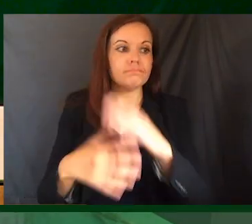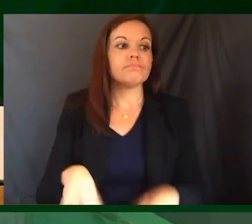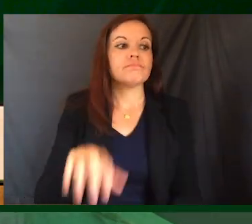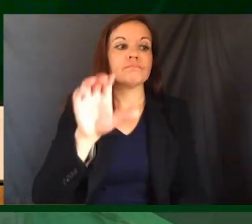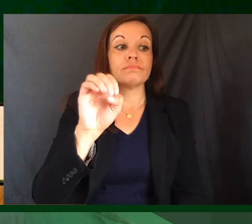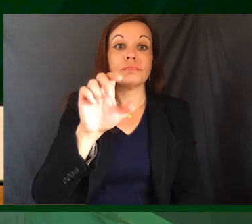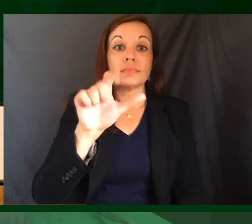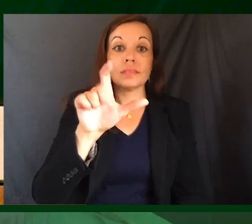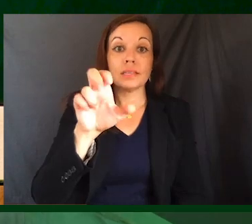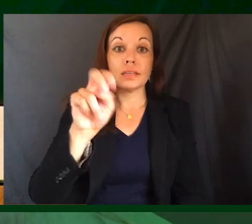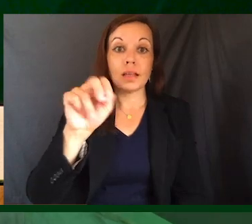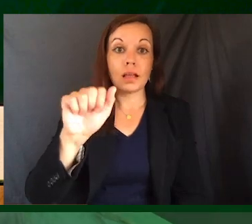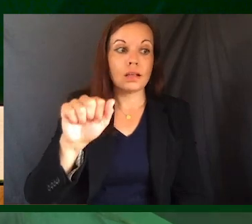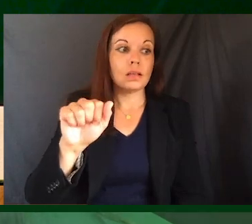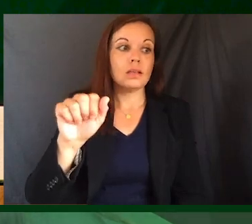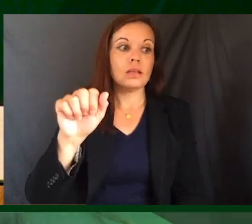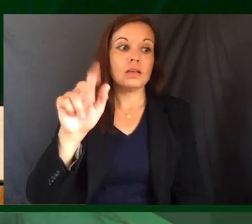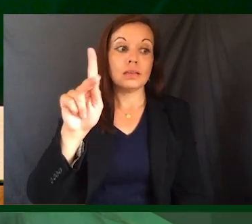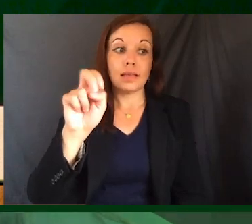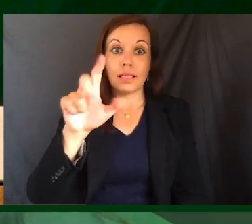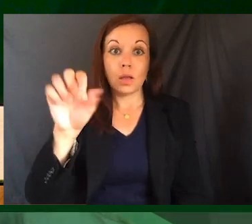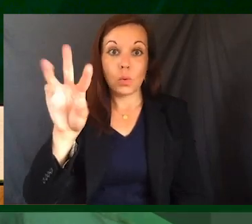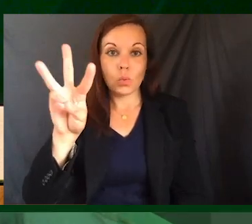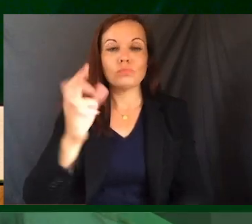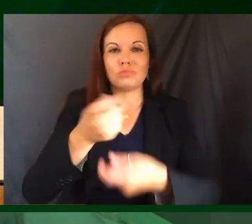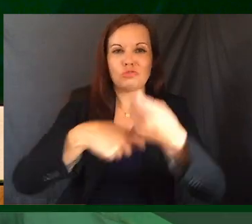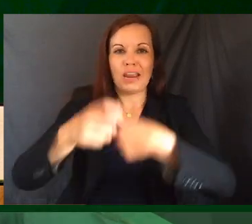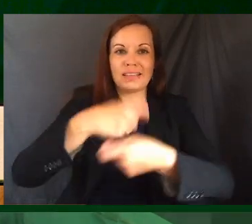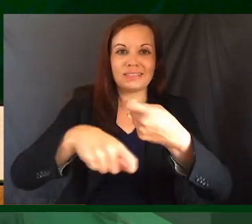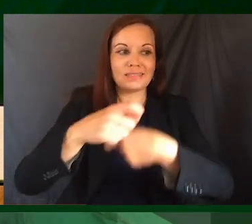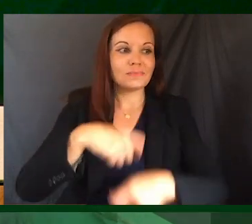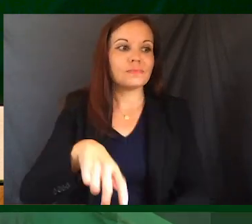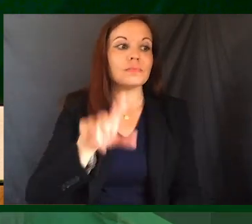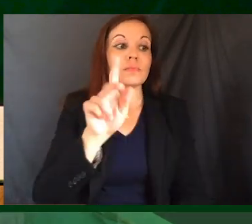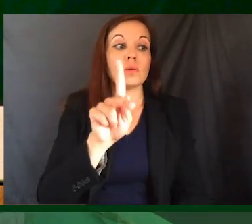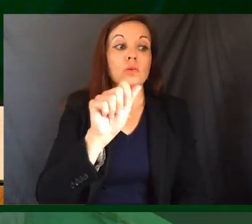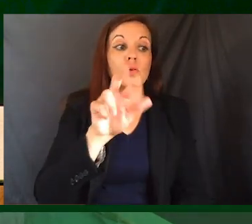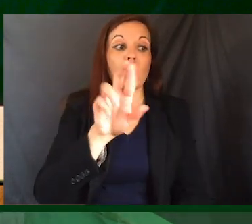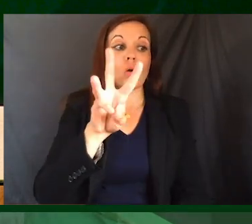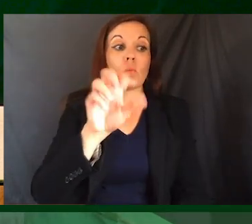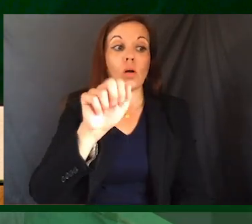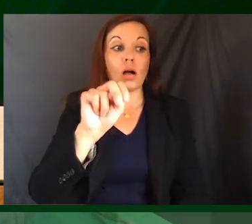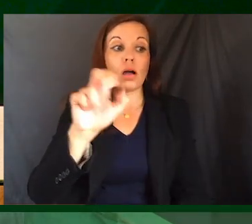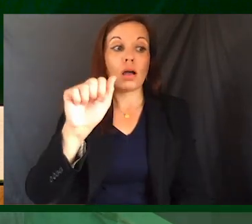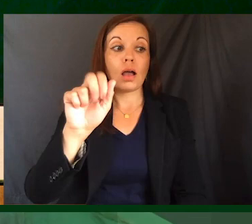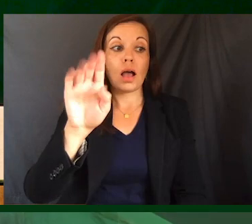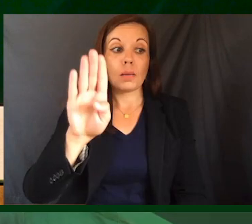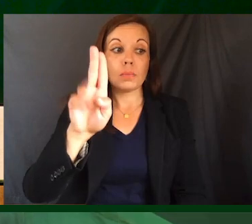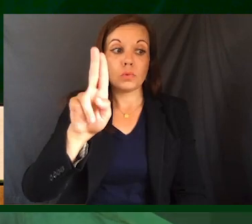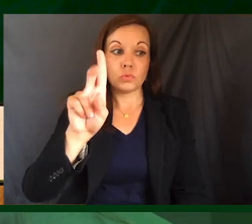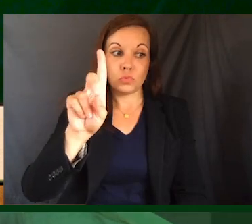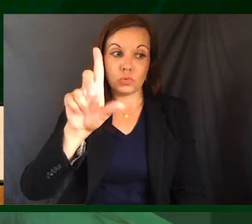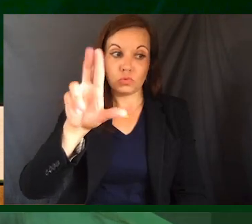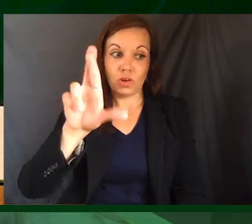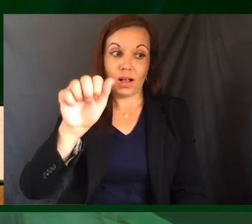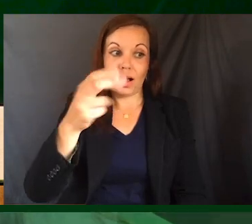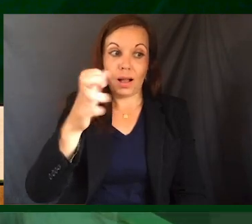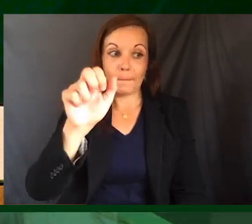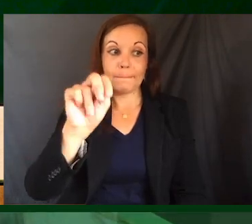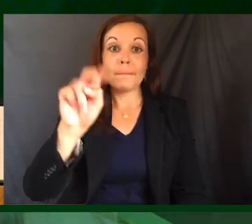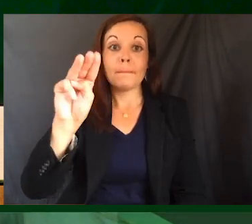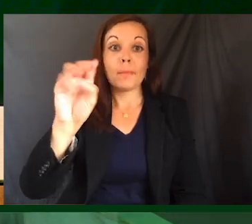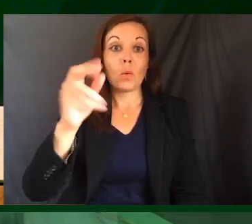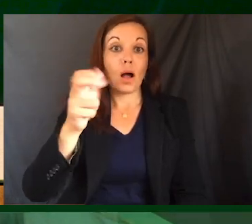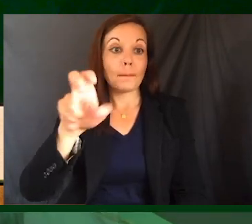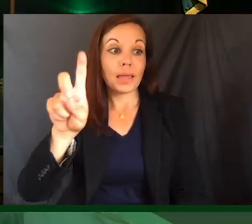Selena Kello, Trades, and Karwan Abdulrahman Mohamad, Transitional Studies